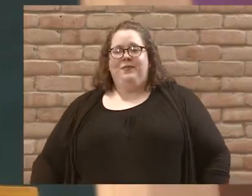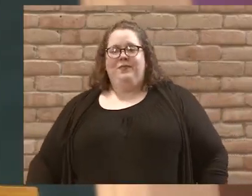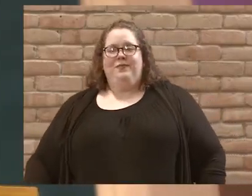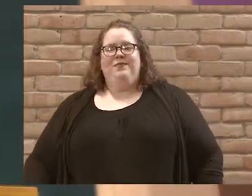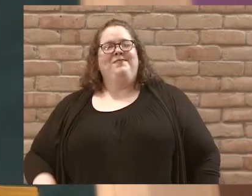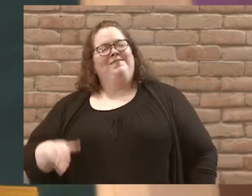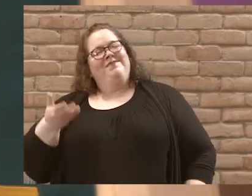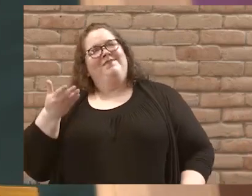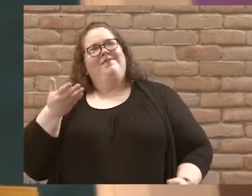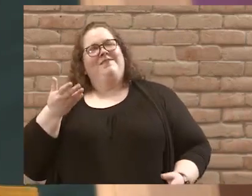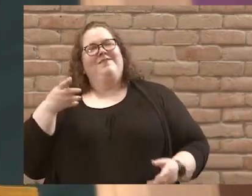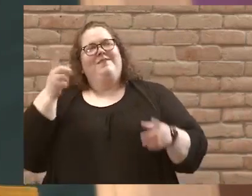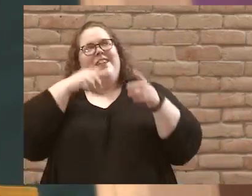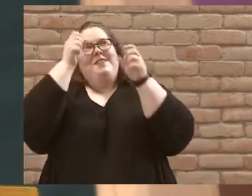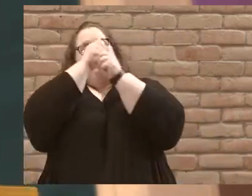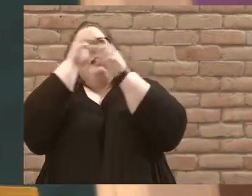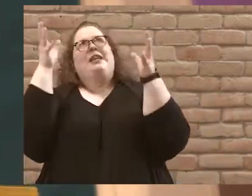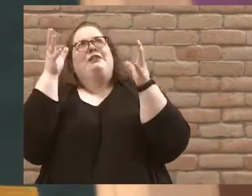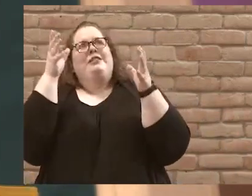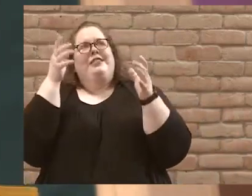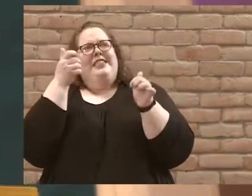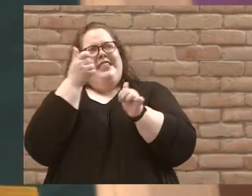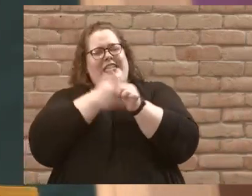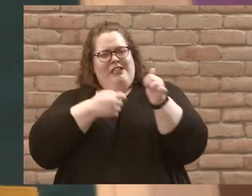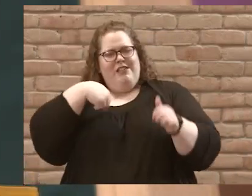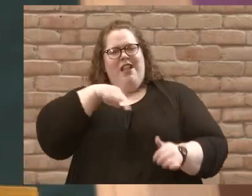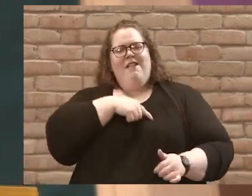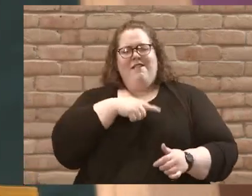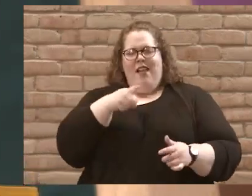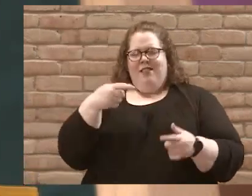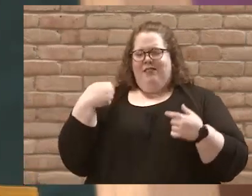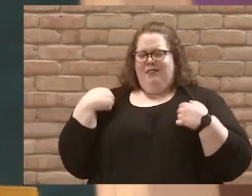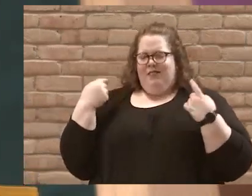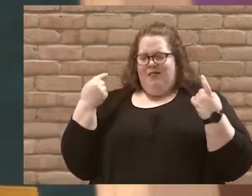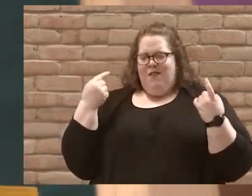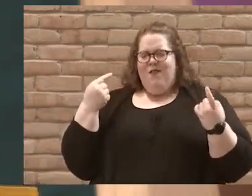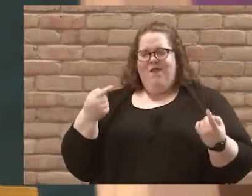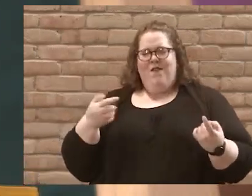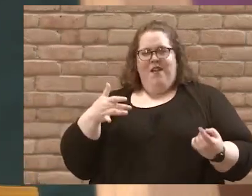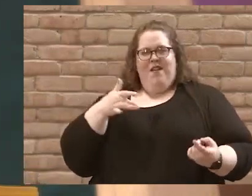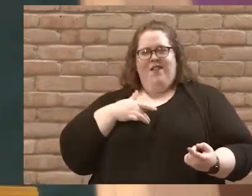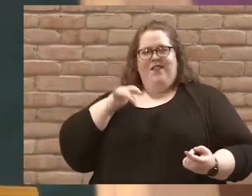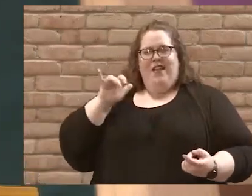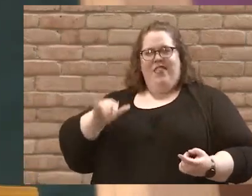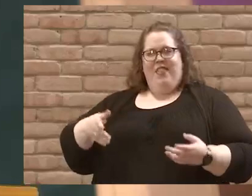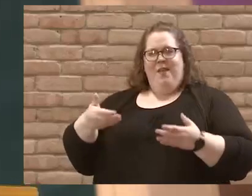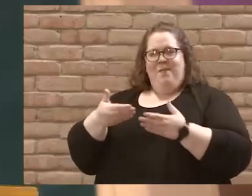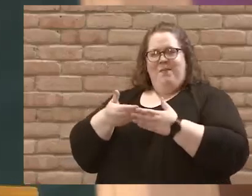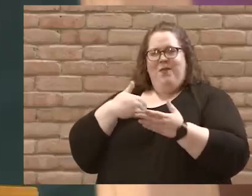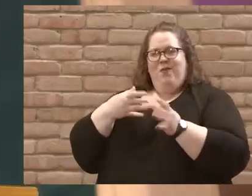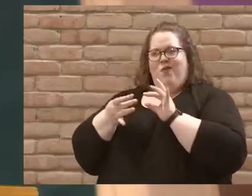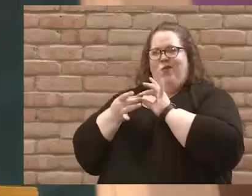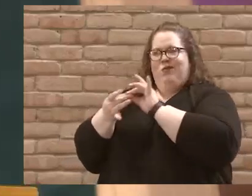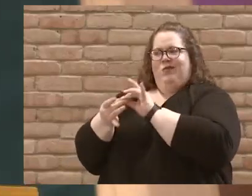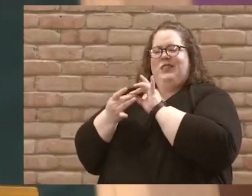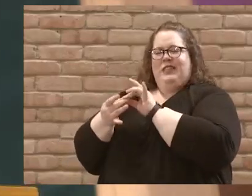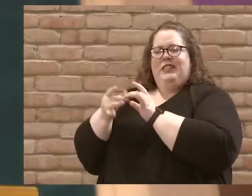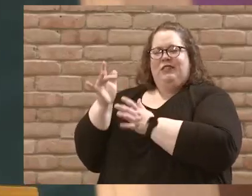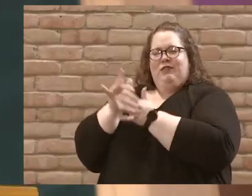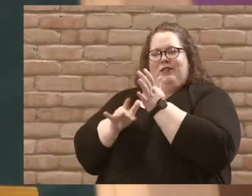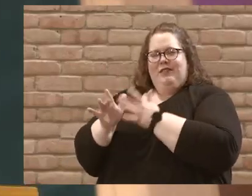And I have to imagine that each and every one of us has been at this place with Jesus at some point in our lives.